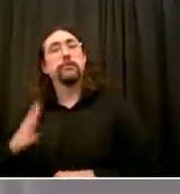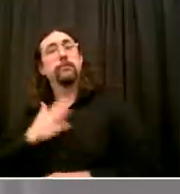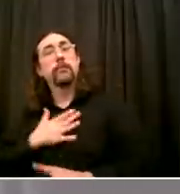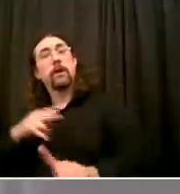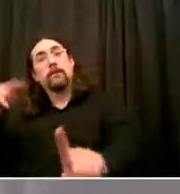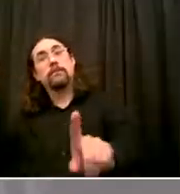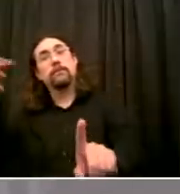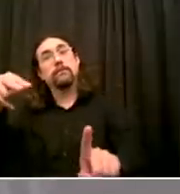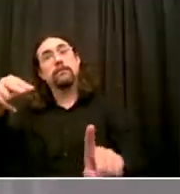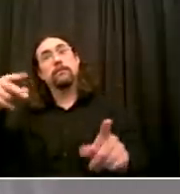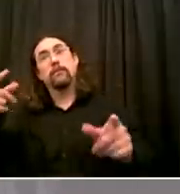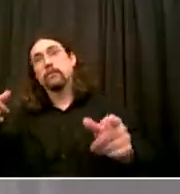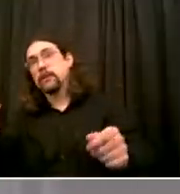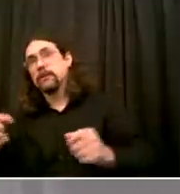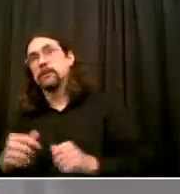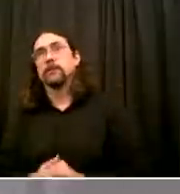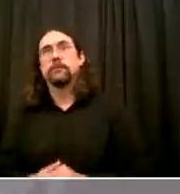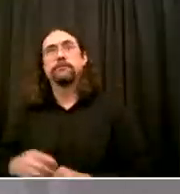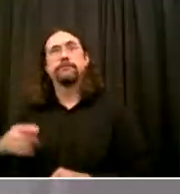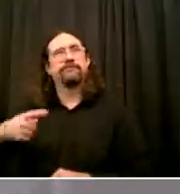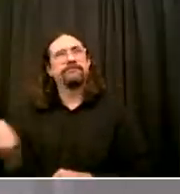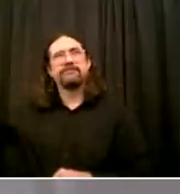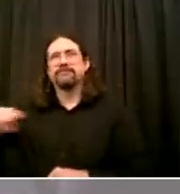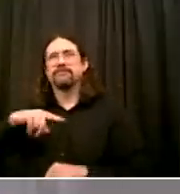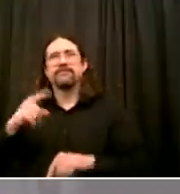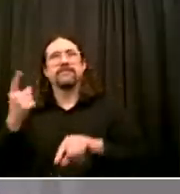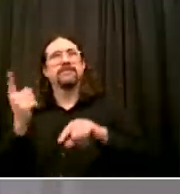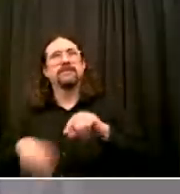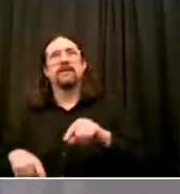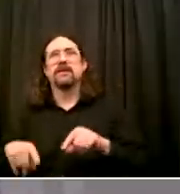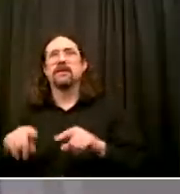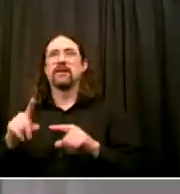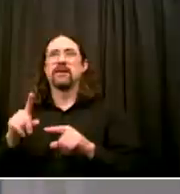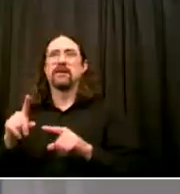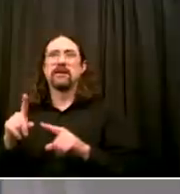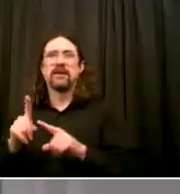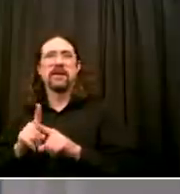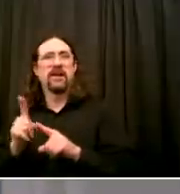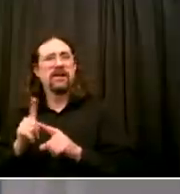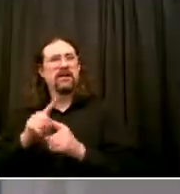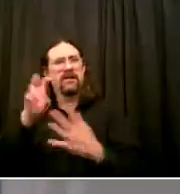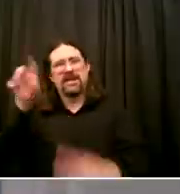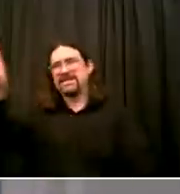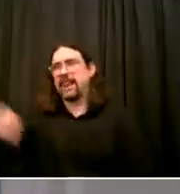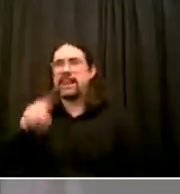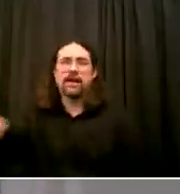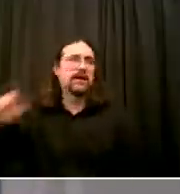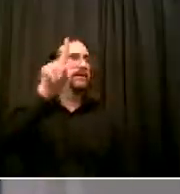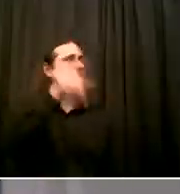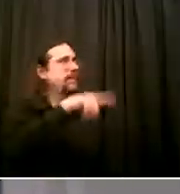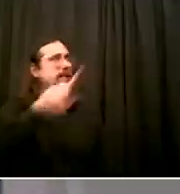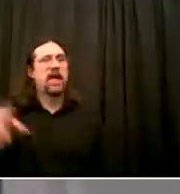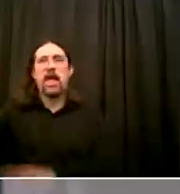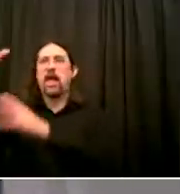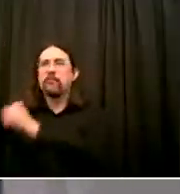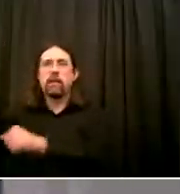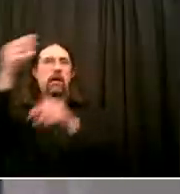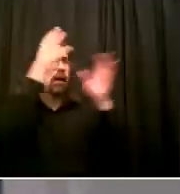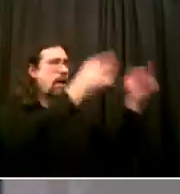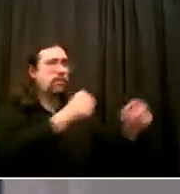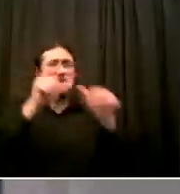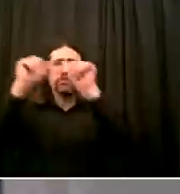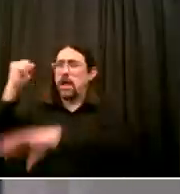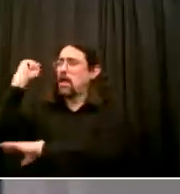how we got here And that every step of the way has been through